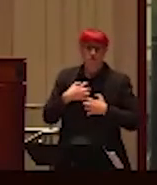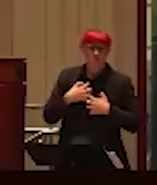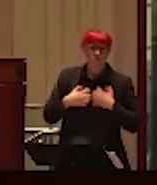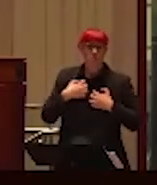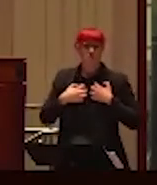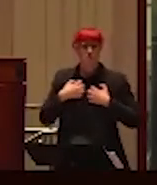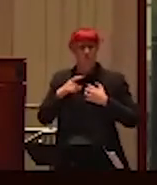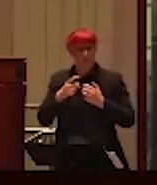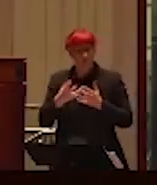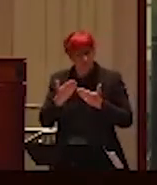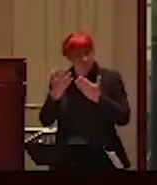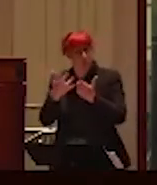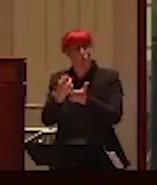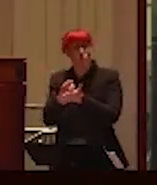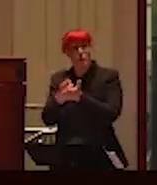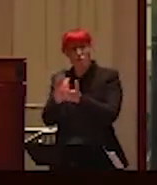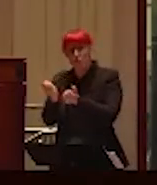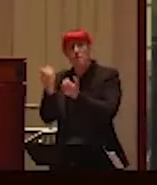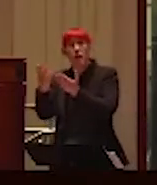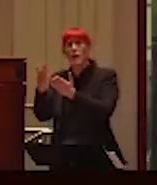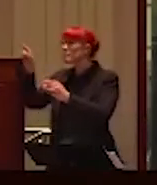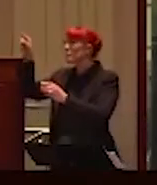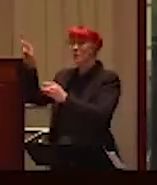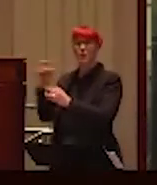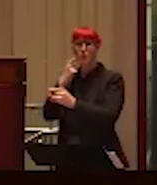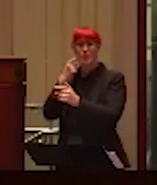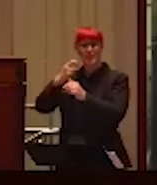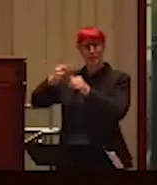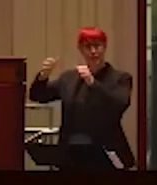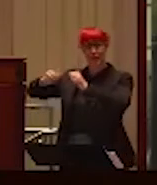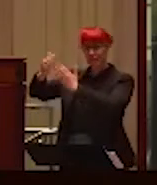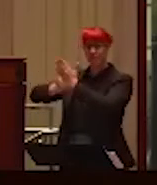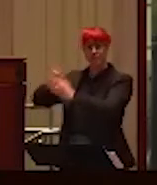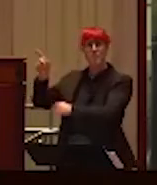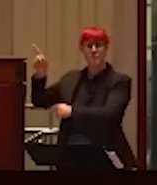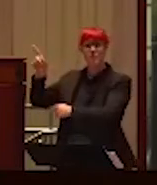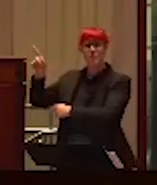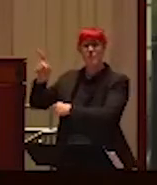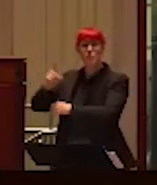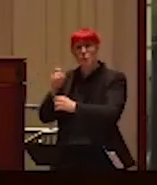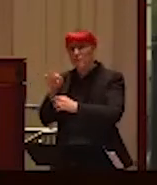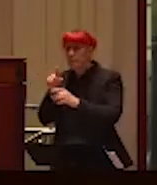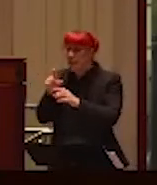help to find the right fit, I'm sure that Sasha as well can help. Or if you send me an email, I can look for some referrals, too.